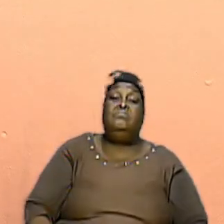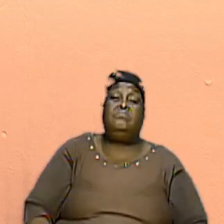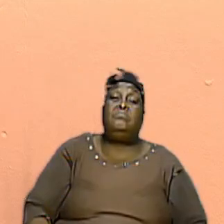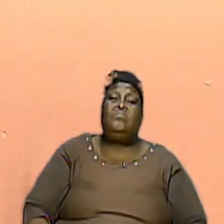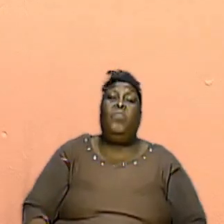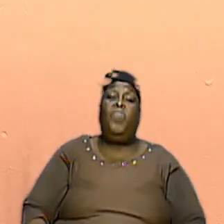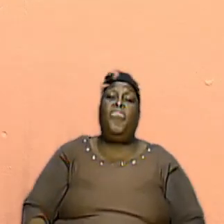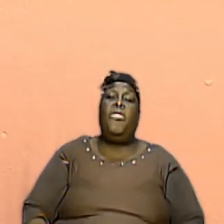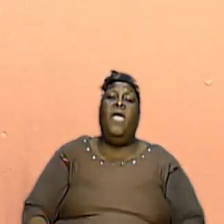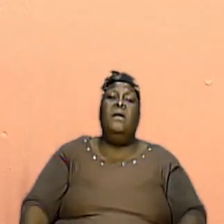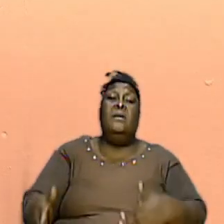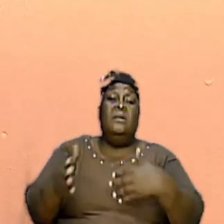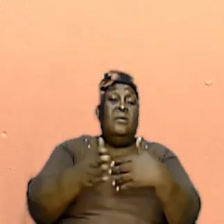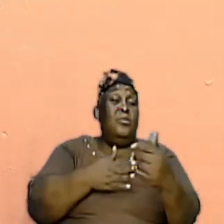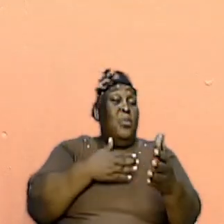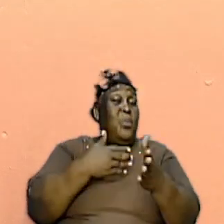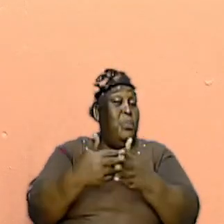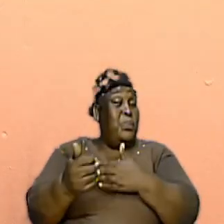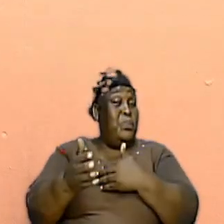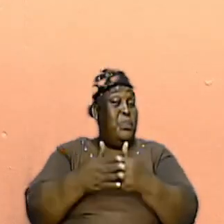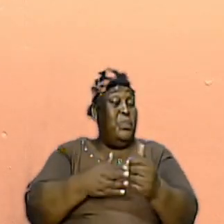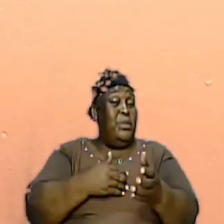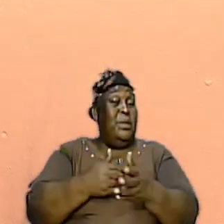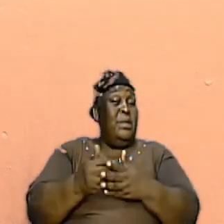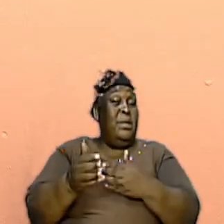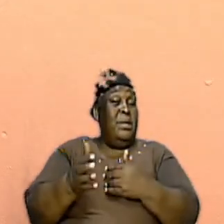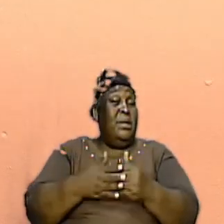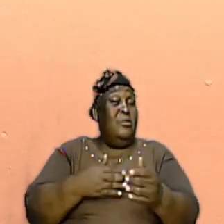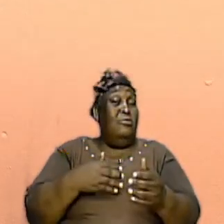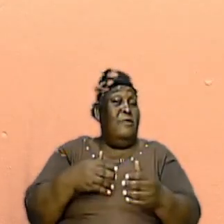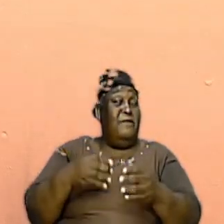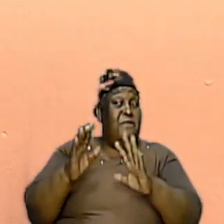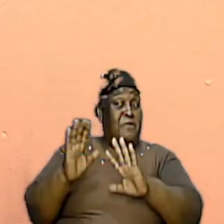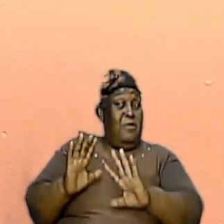Though Let Us Fear